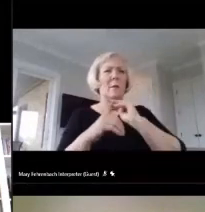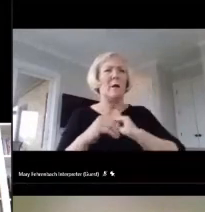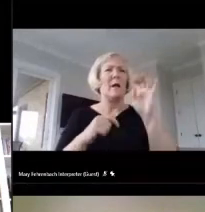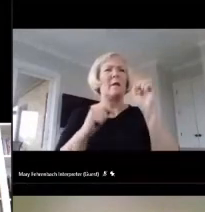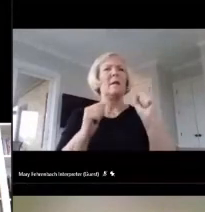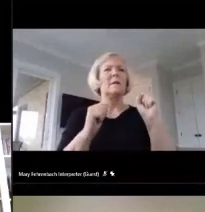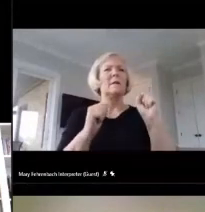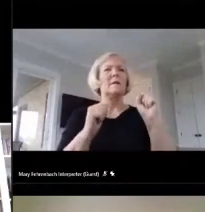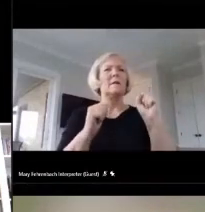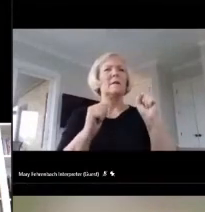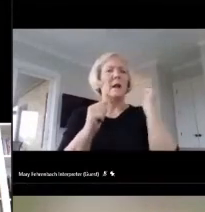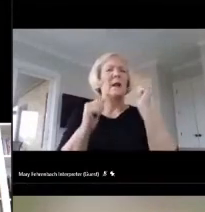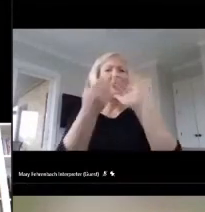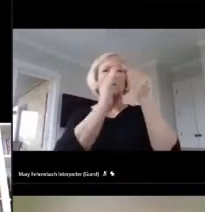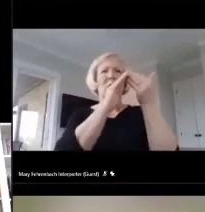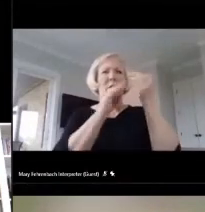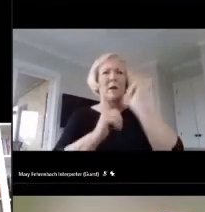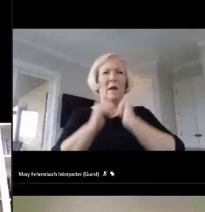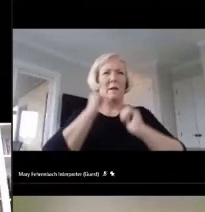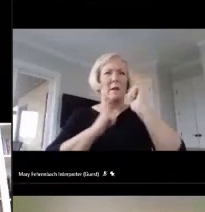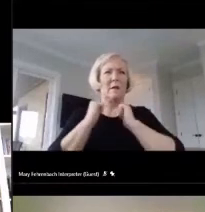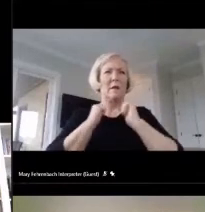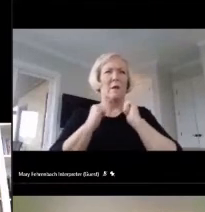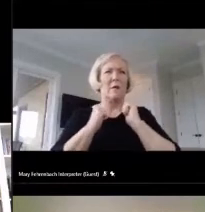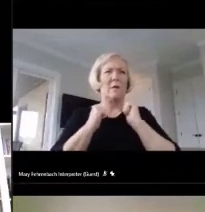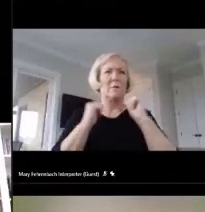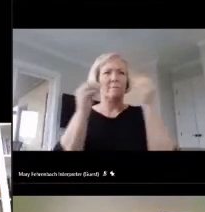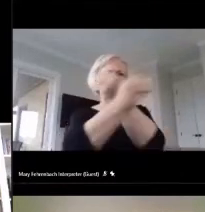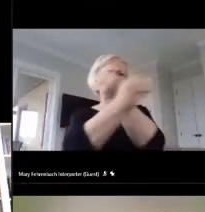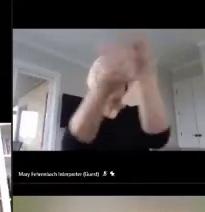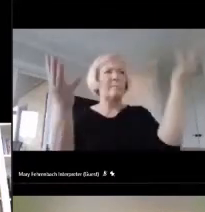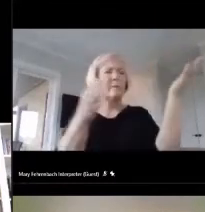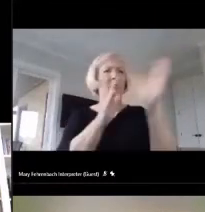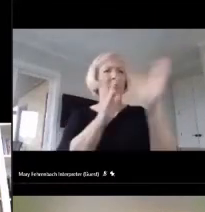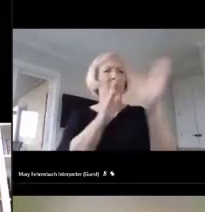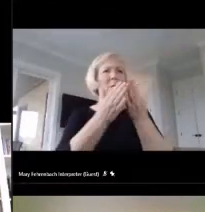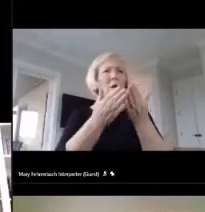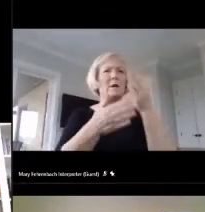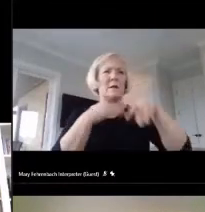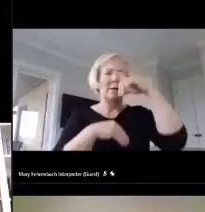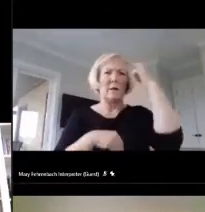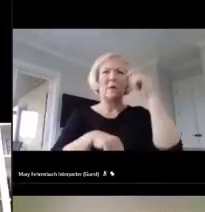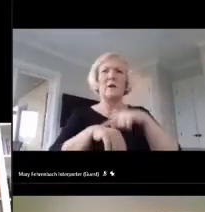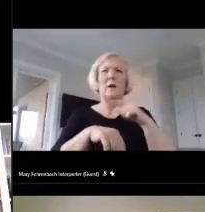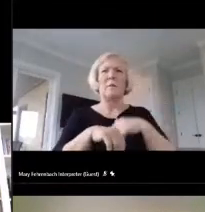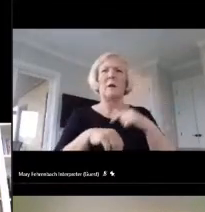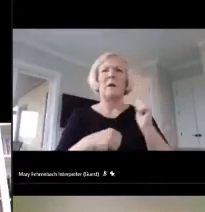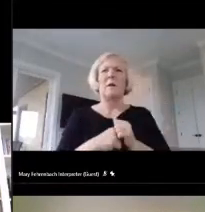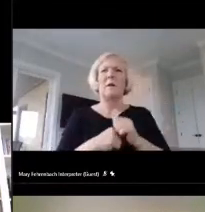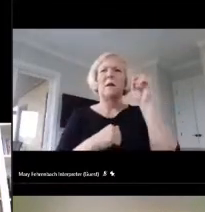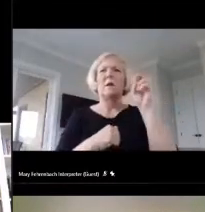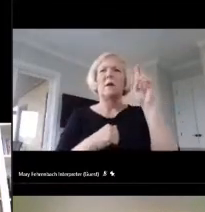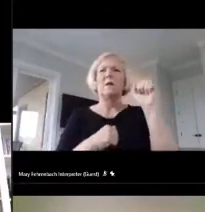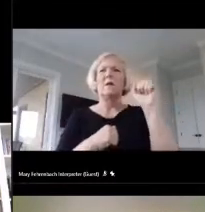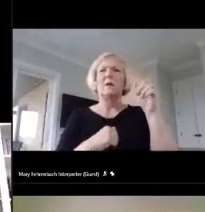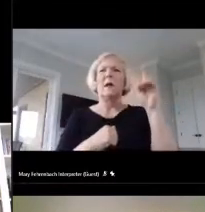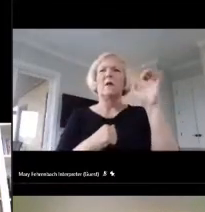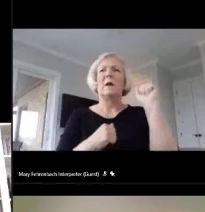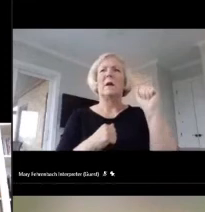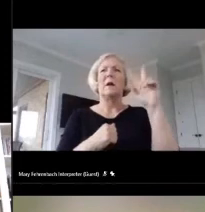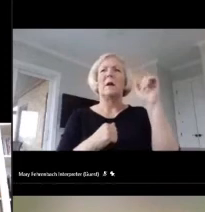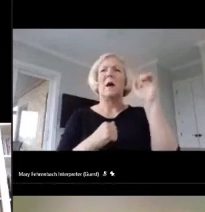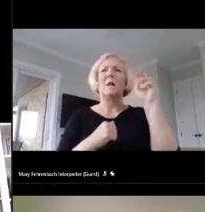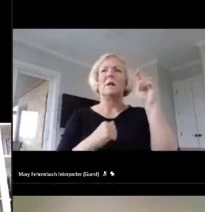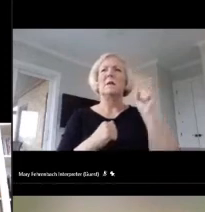community theater. She also distributes books in the summer in the park. Dr. Collins-Norfleet certified